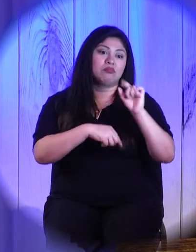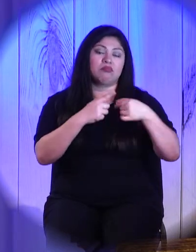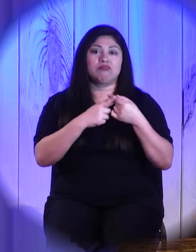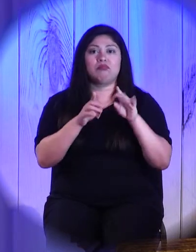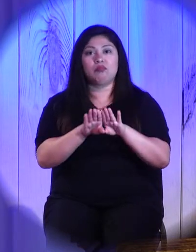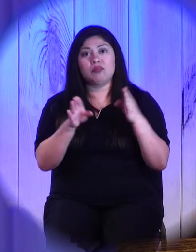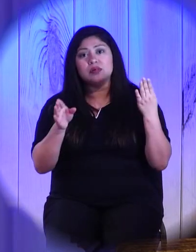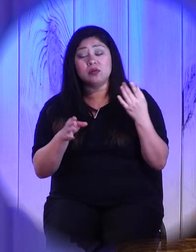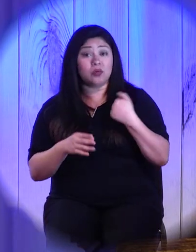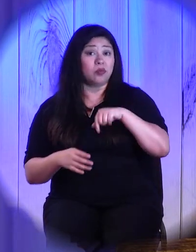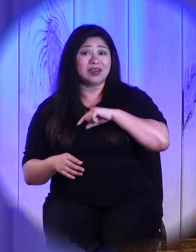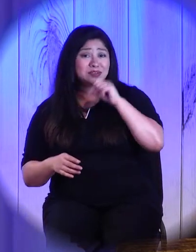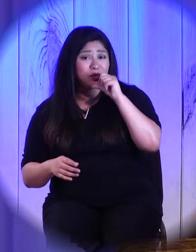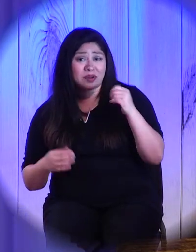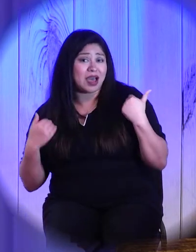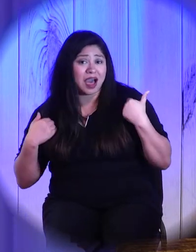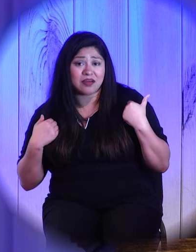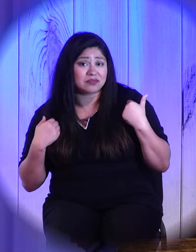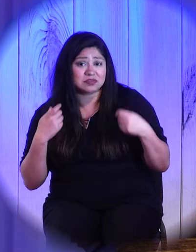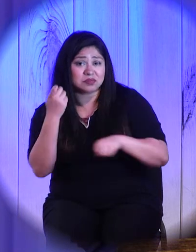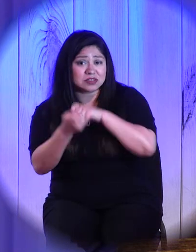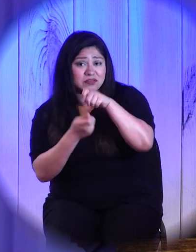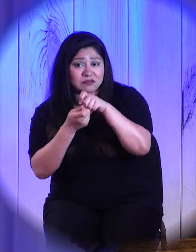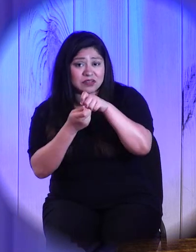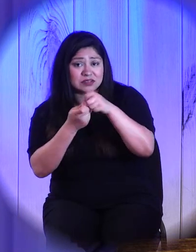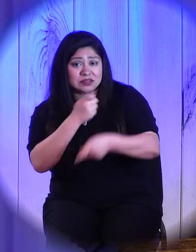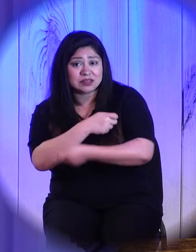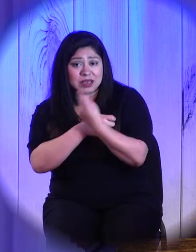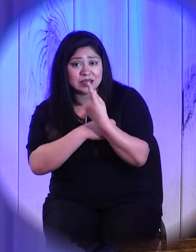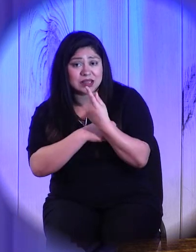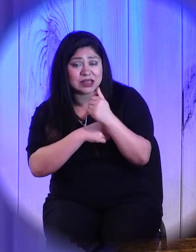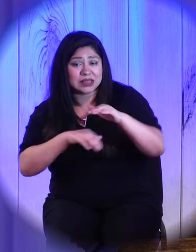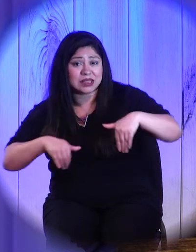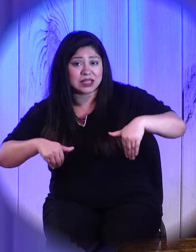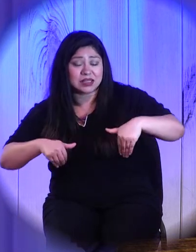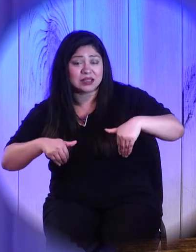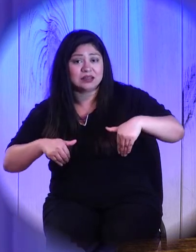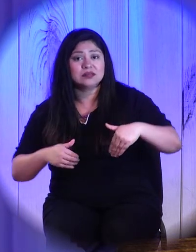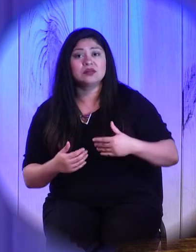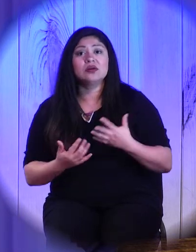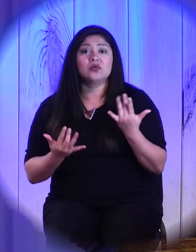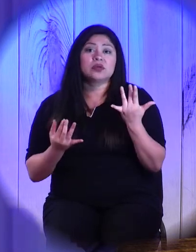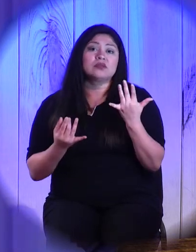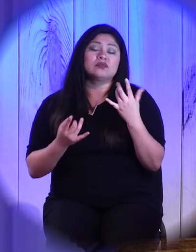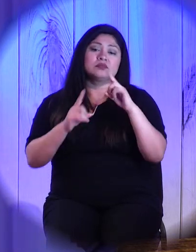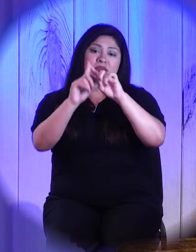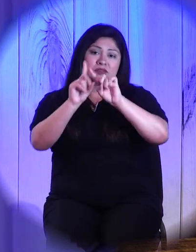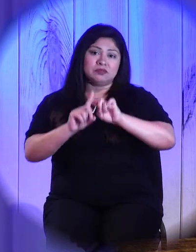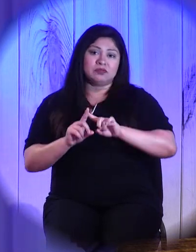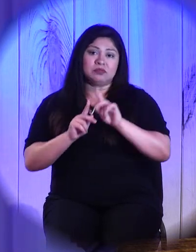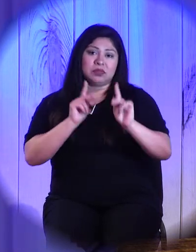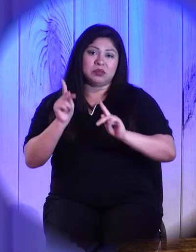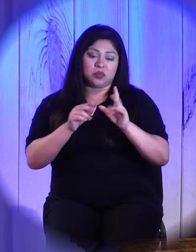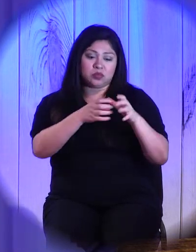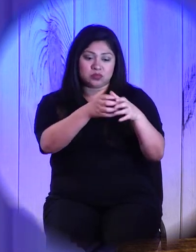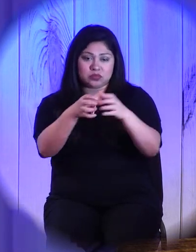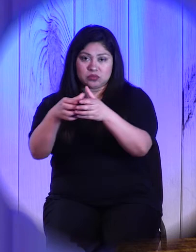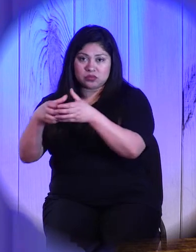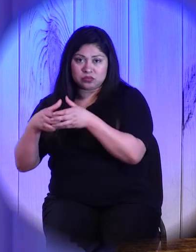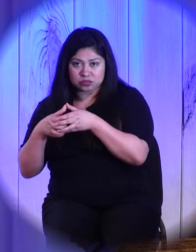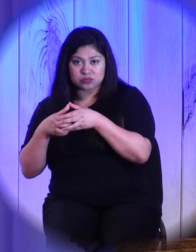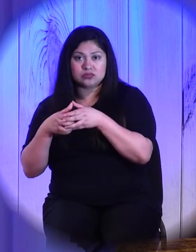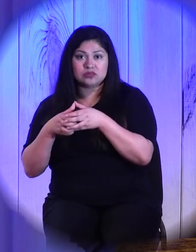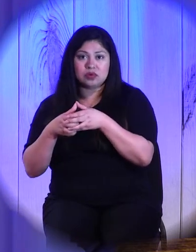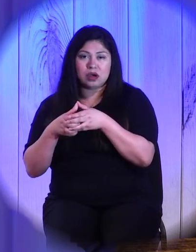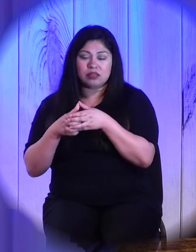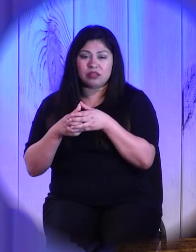process, waiting on certain information from different groups of people. And you'll hear about that plan. We'll communicate it as it comes, but